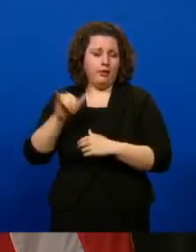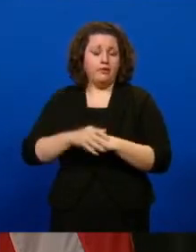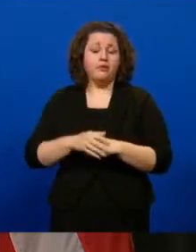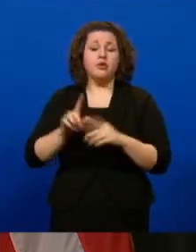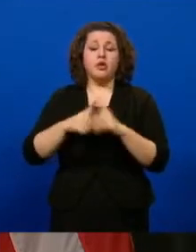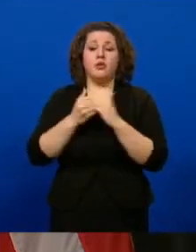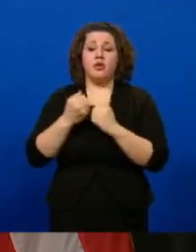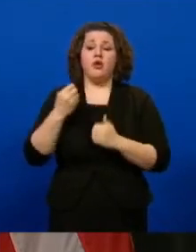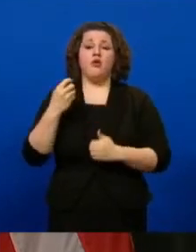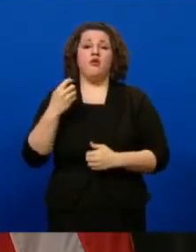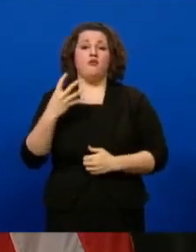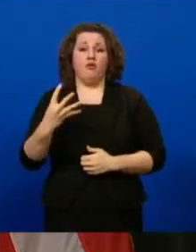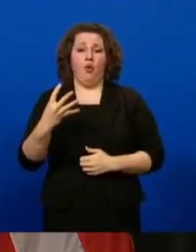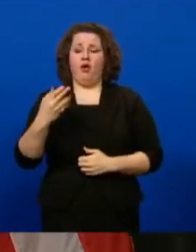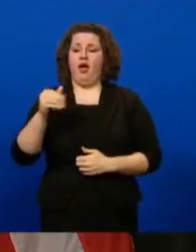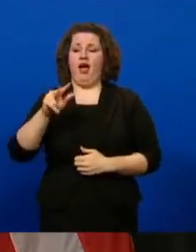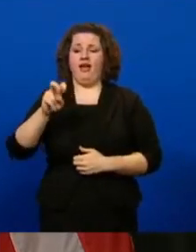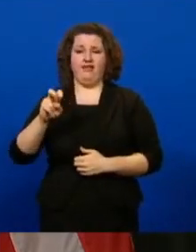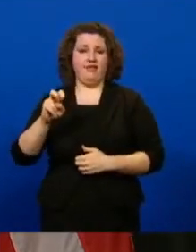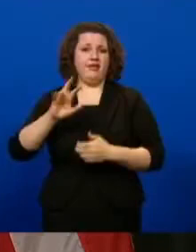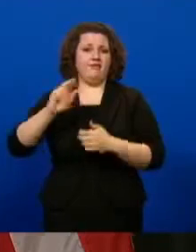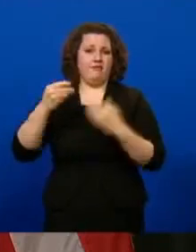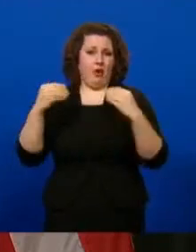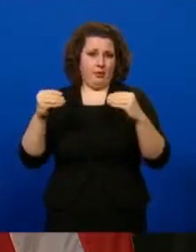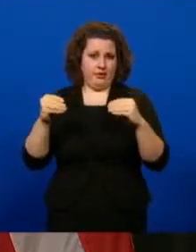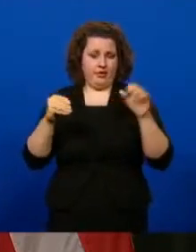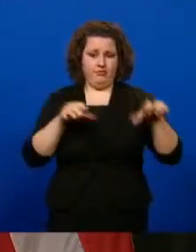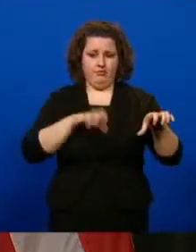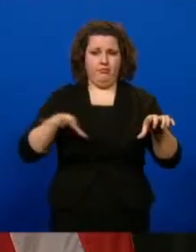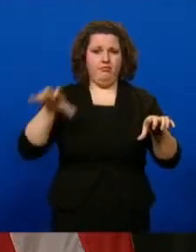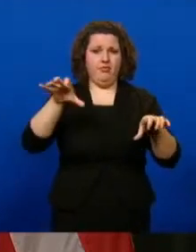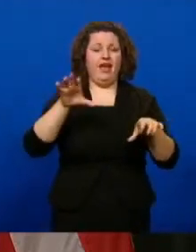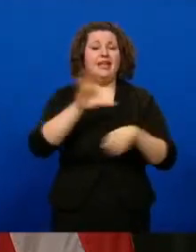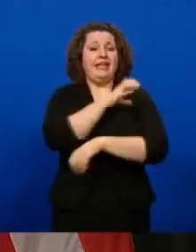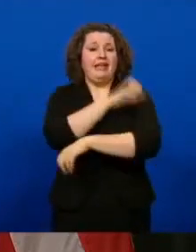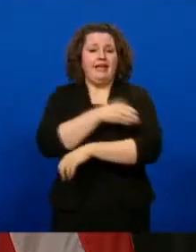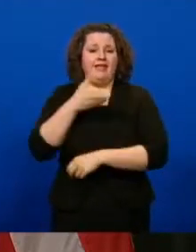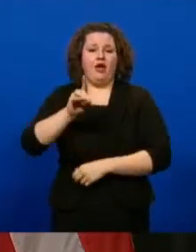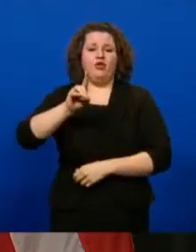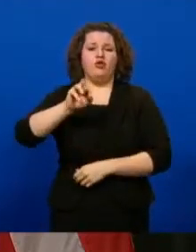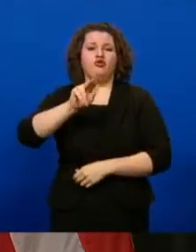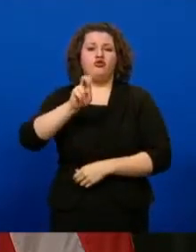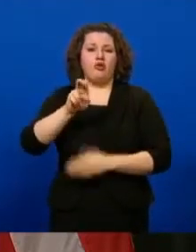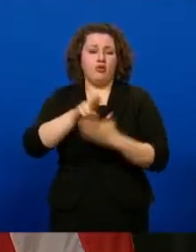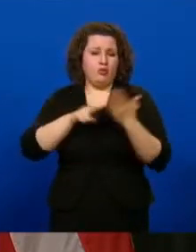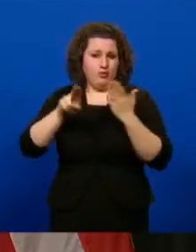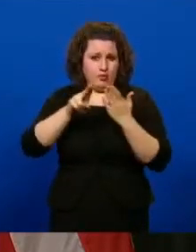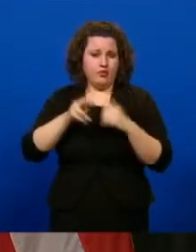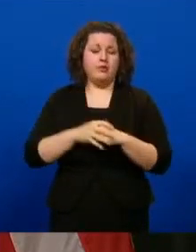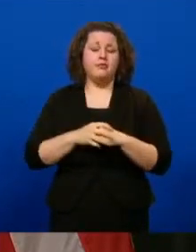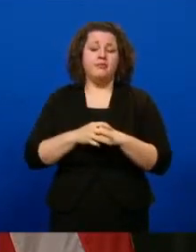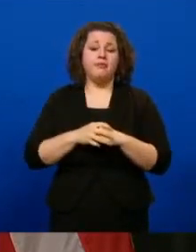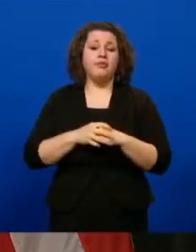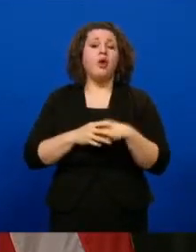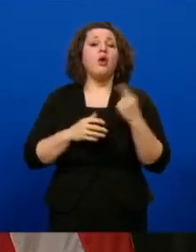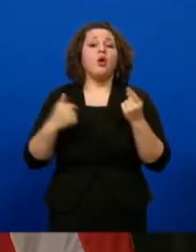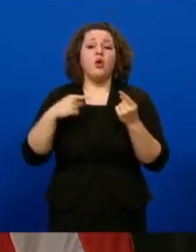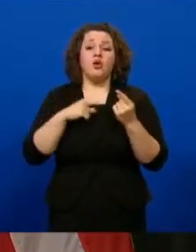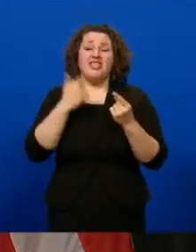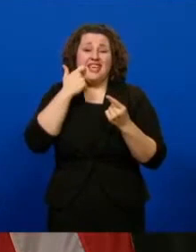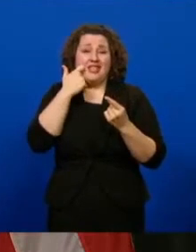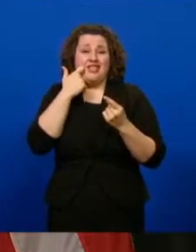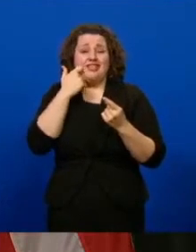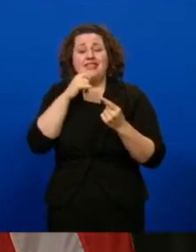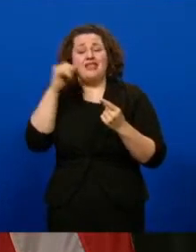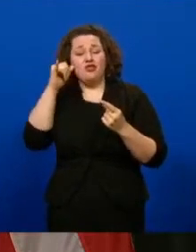started with four Hy-Vee pharmacy locations and a clinic at Drake University's Harkin Center. Just yesterday, we expanded to another five